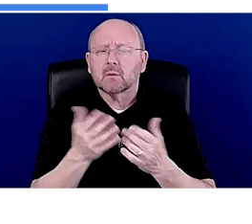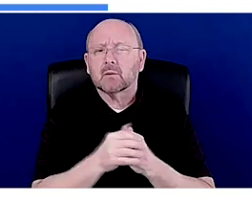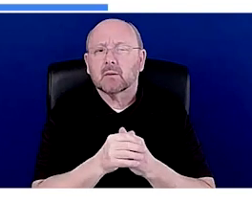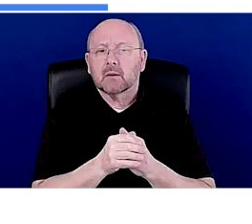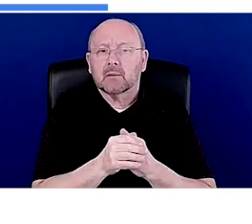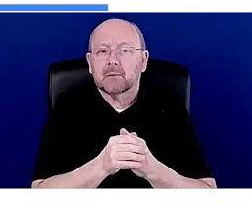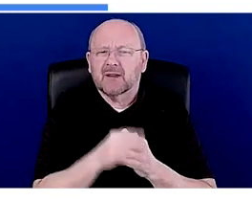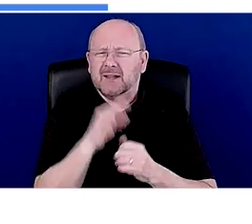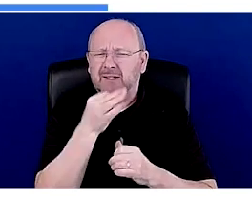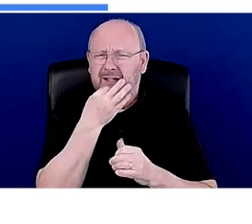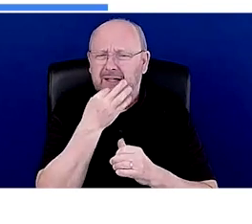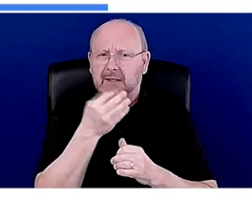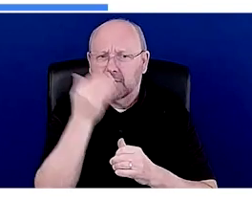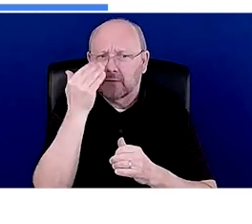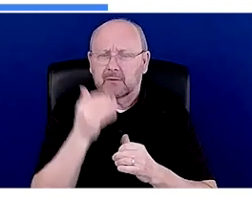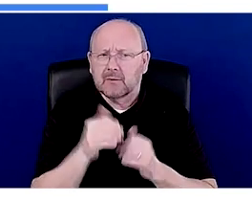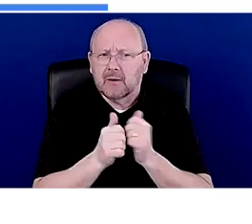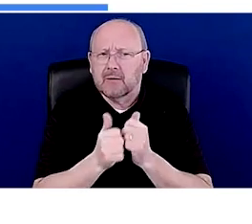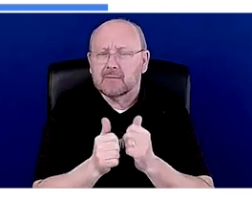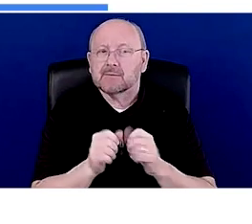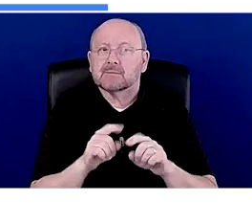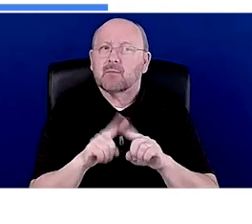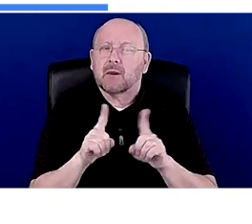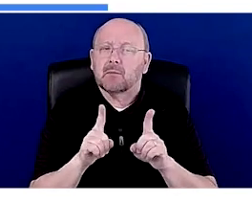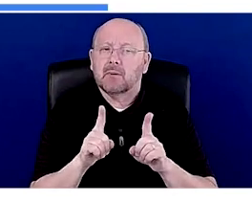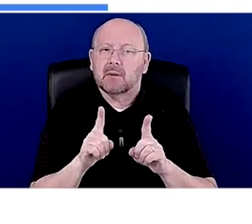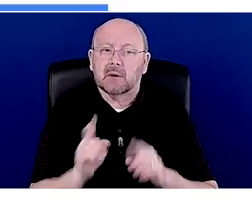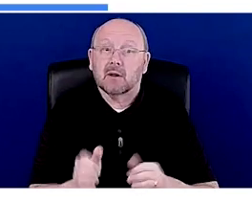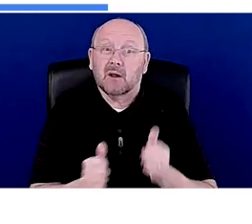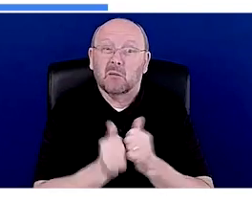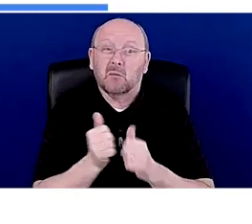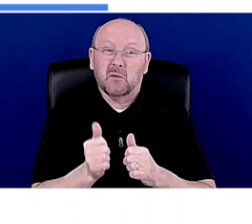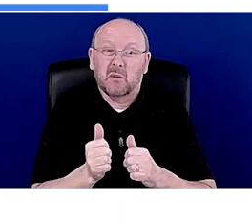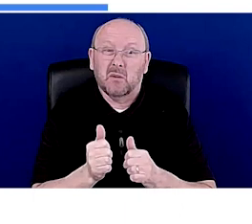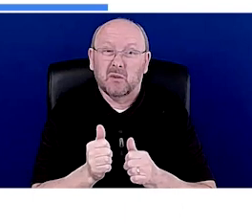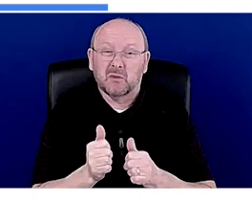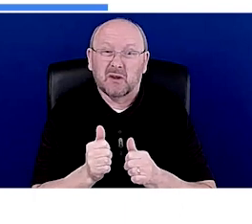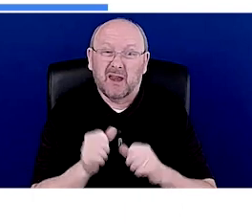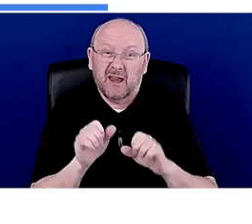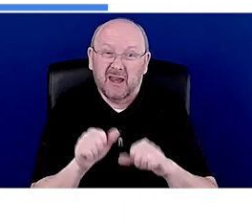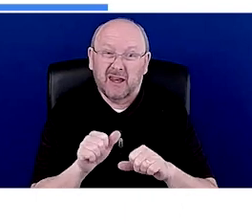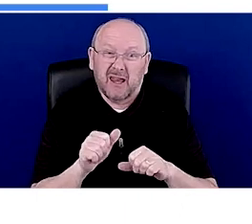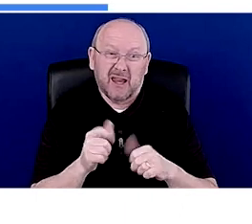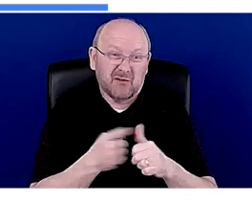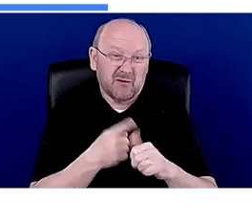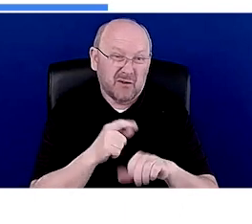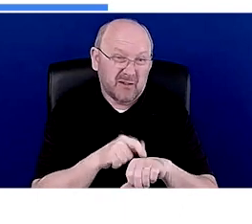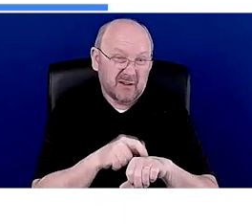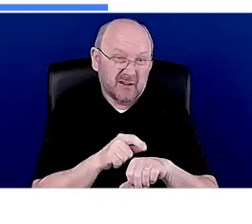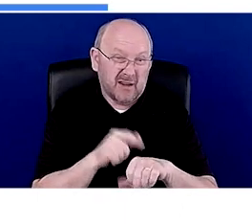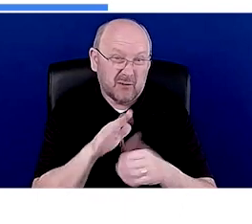it's not a strategy that, um, typically first generation students will use, um,